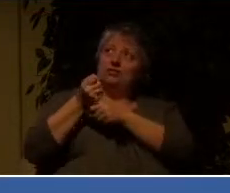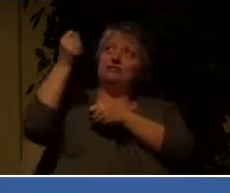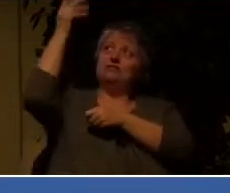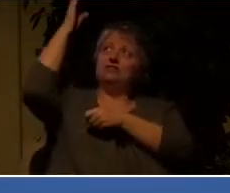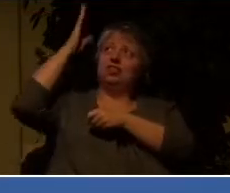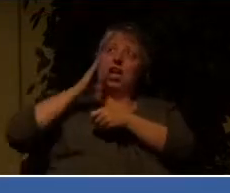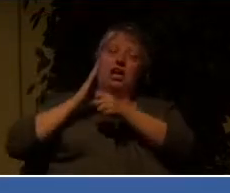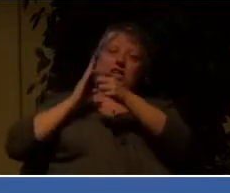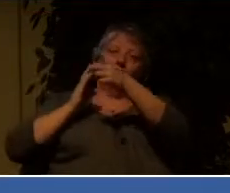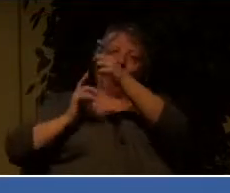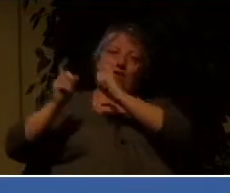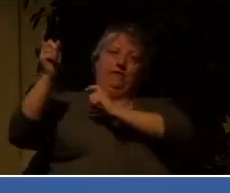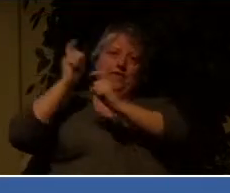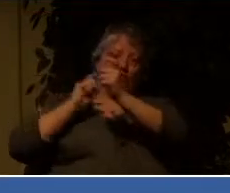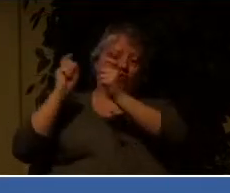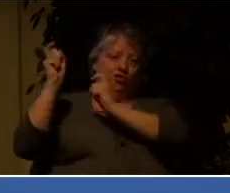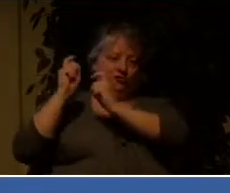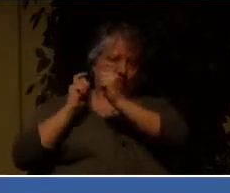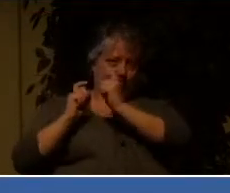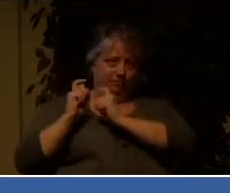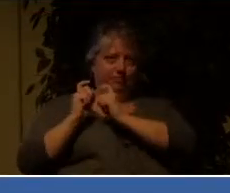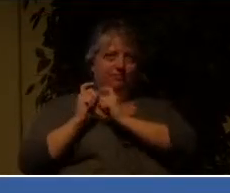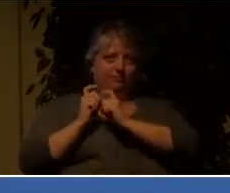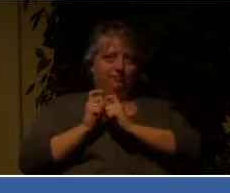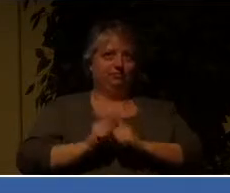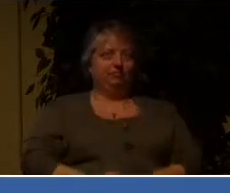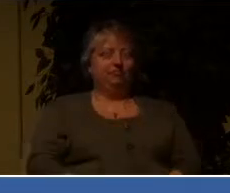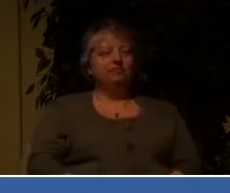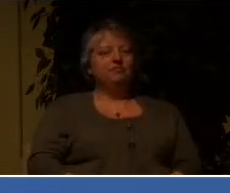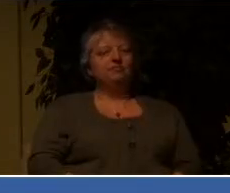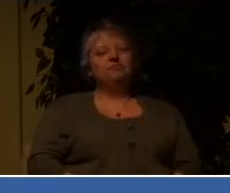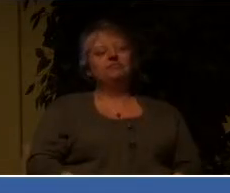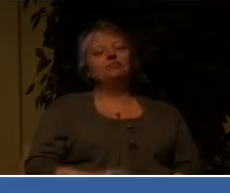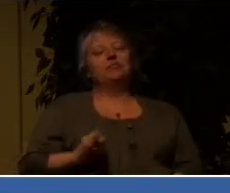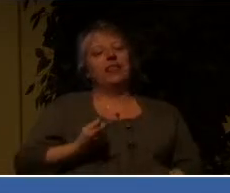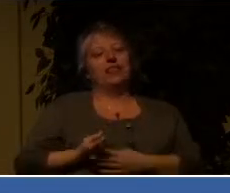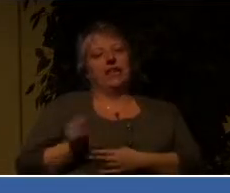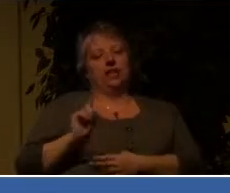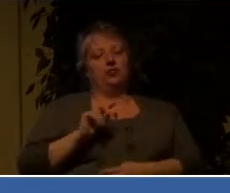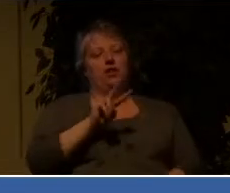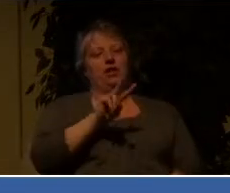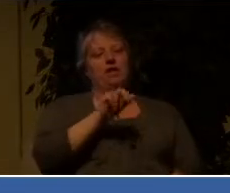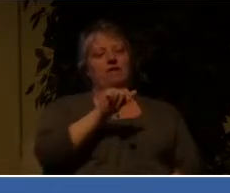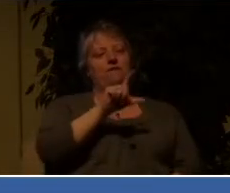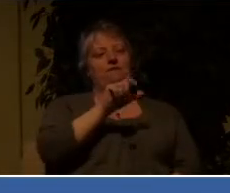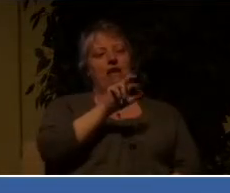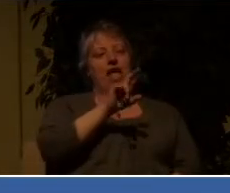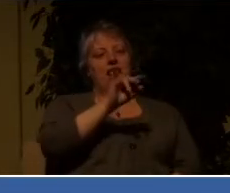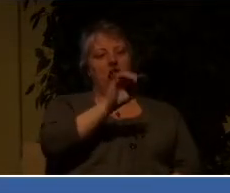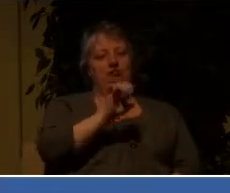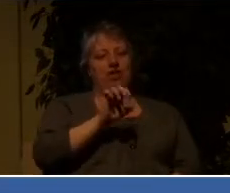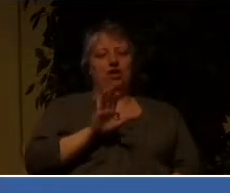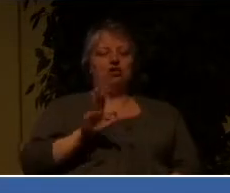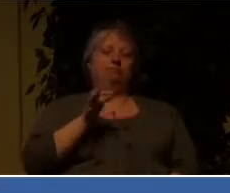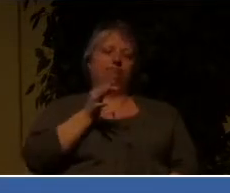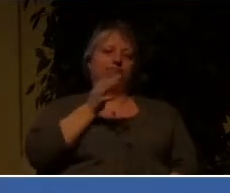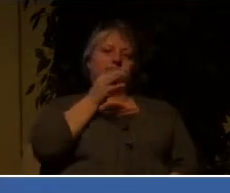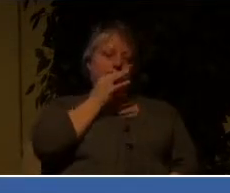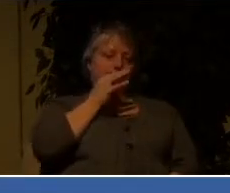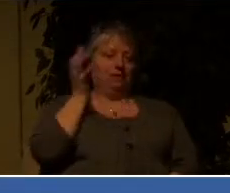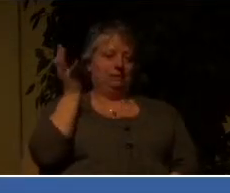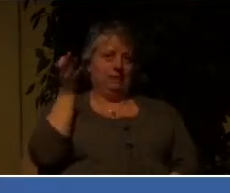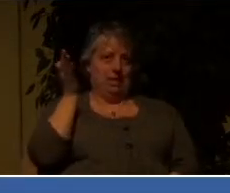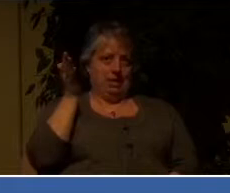provision. Valerie, in her very excellent message last week, call our attention